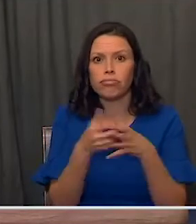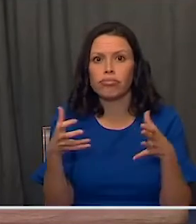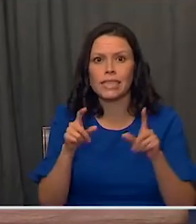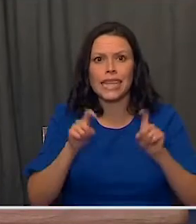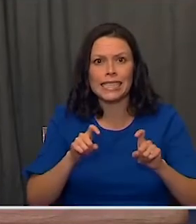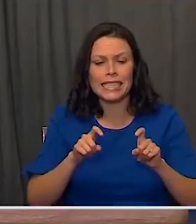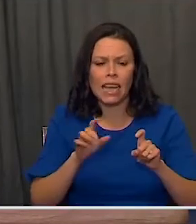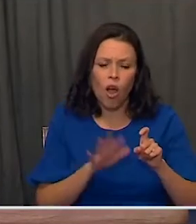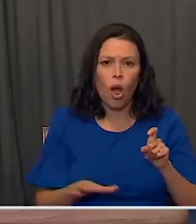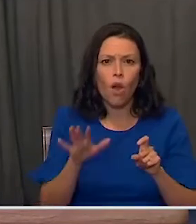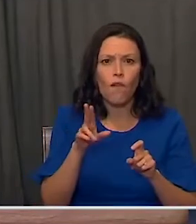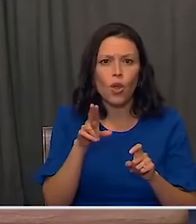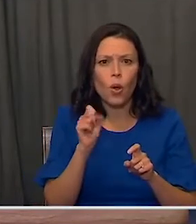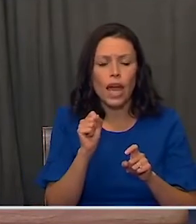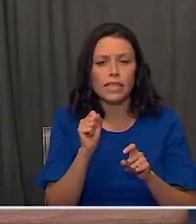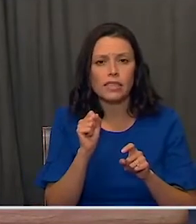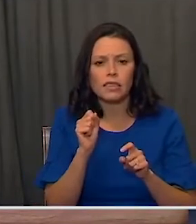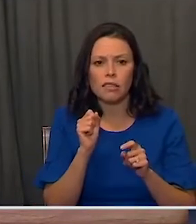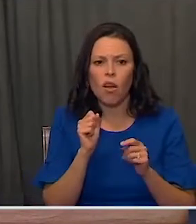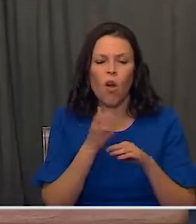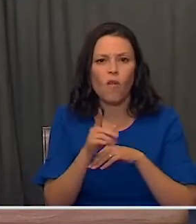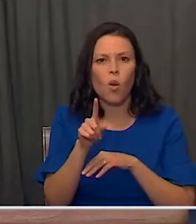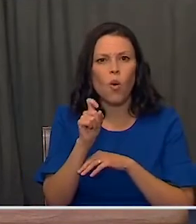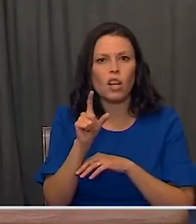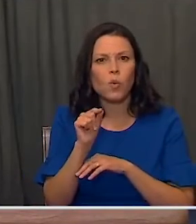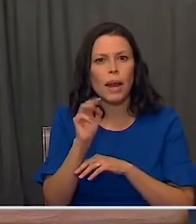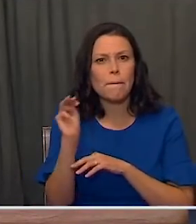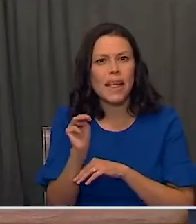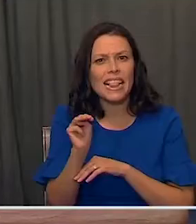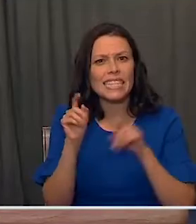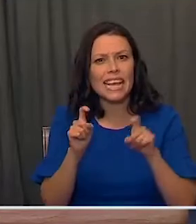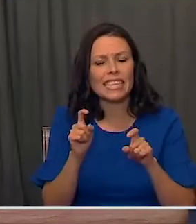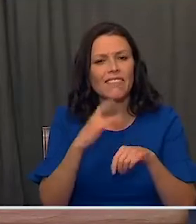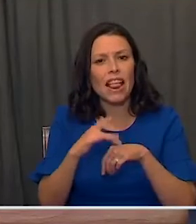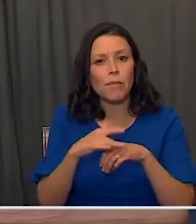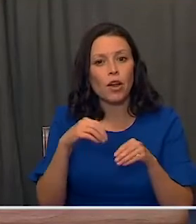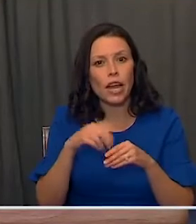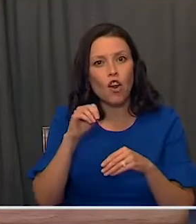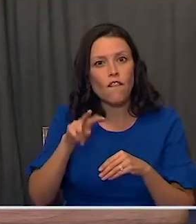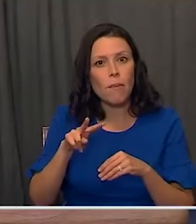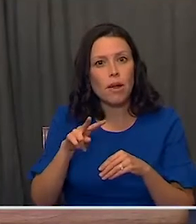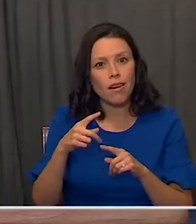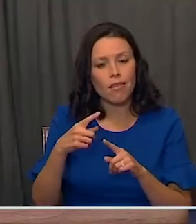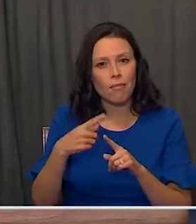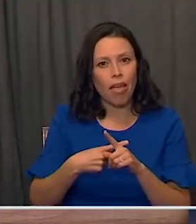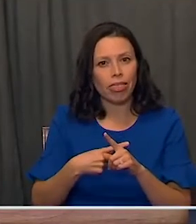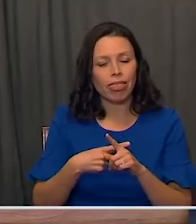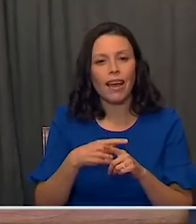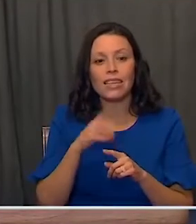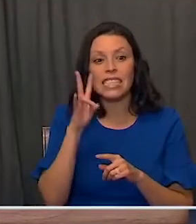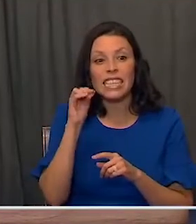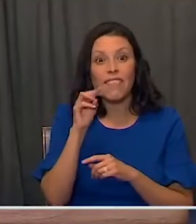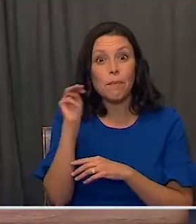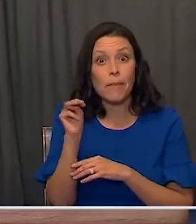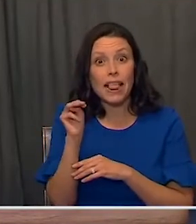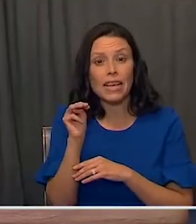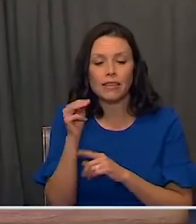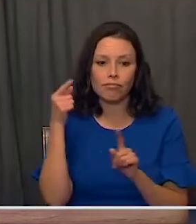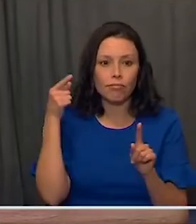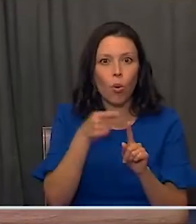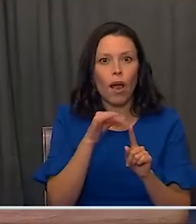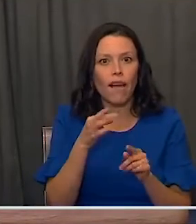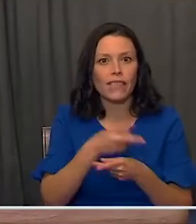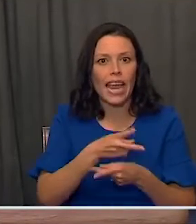capacity, nationwide reach of over 120 million tests available in the month of November alone, 70 million of them point-of-care